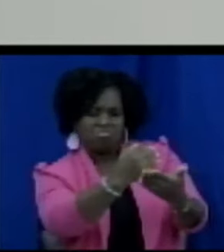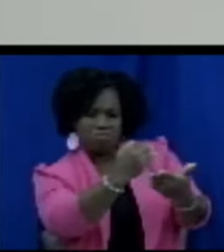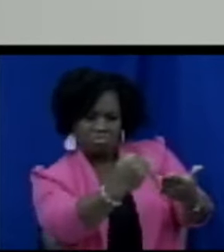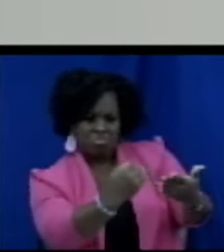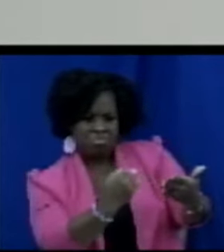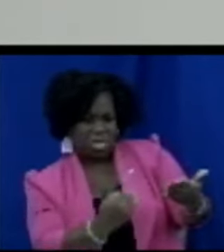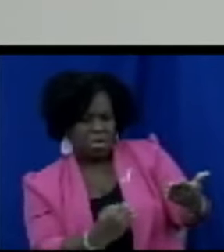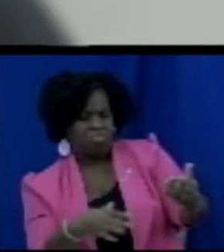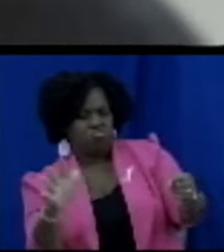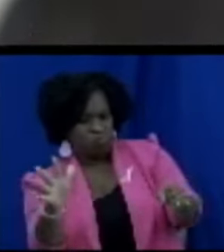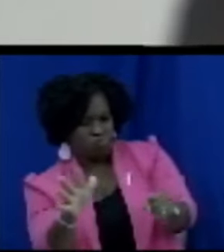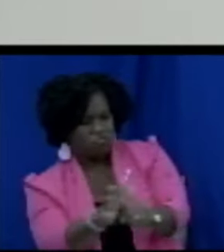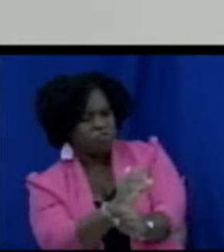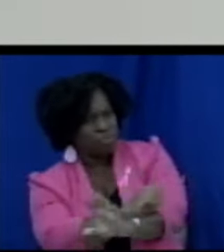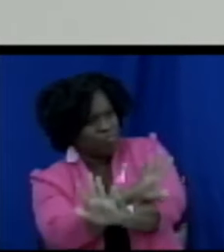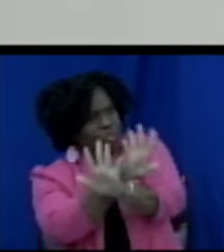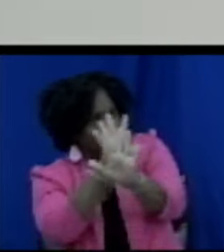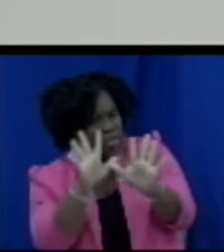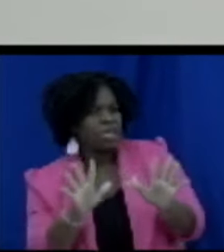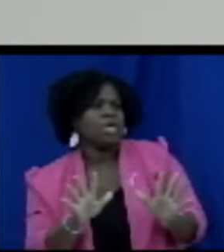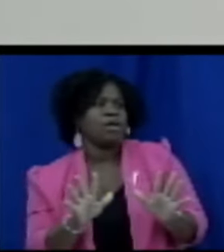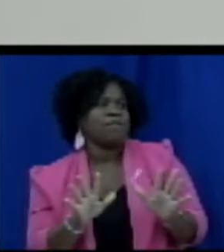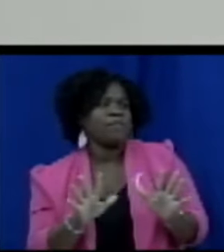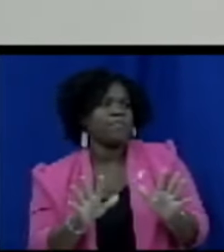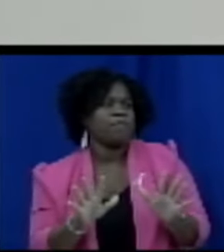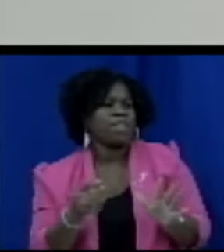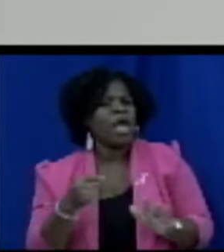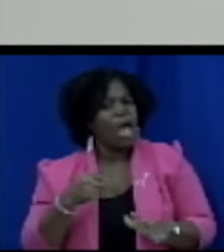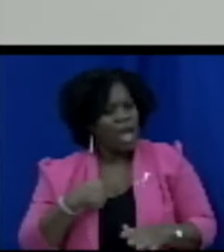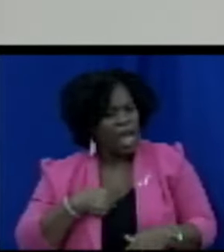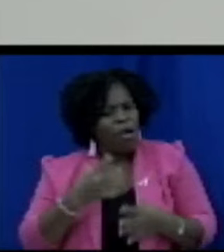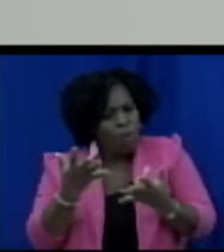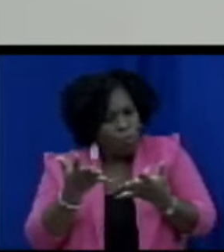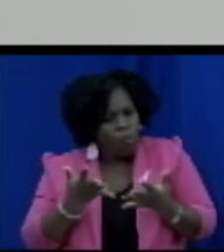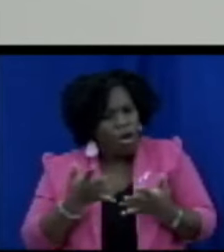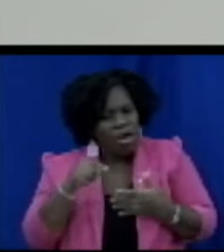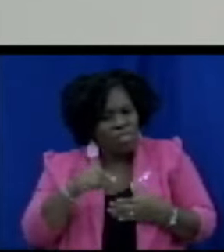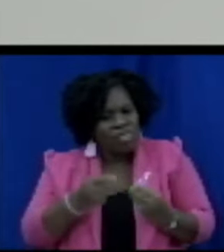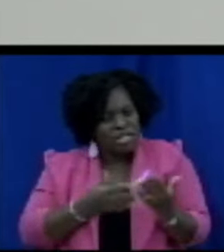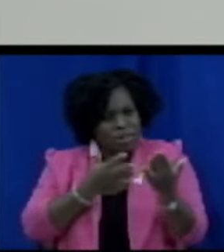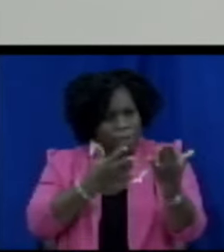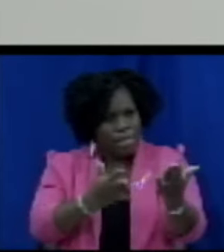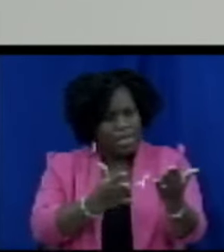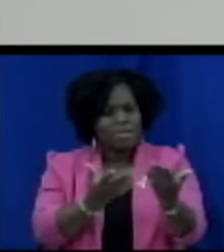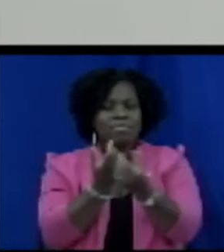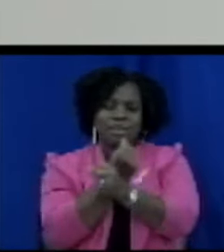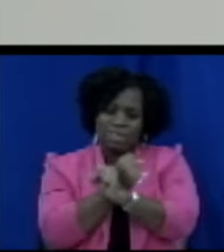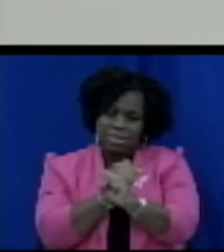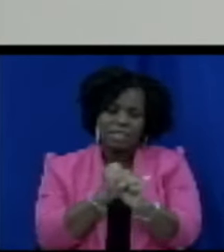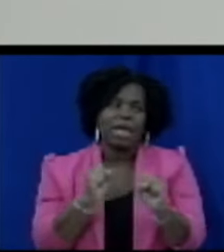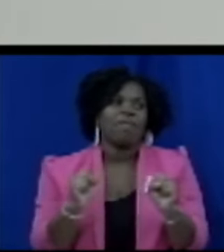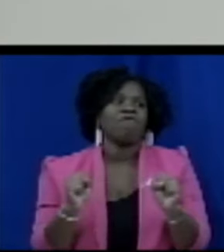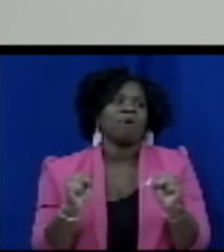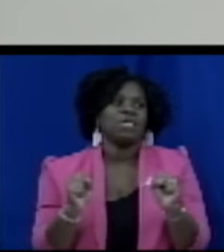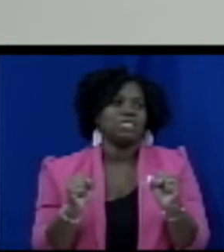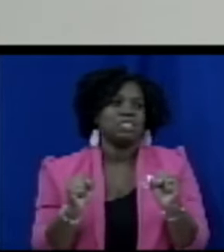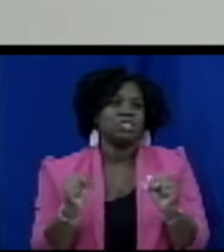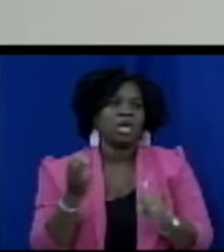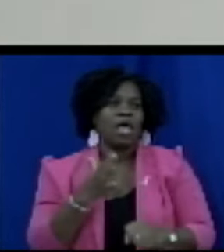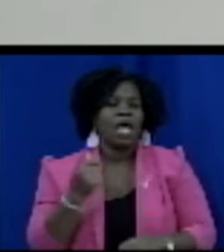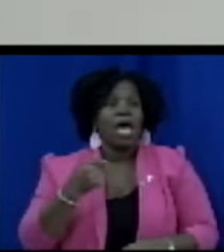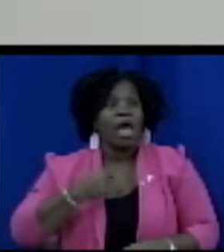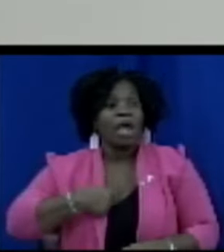I want to just wish this bill safe passage to this Honorable House and I'm